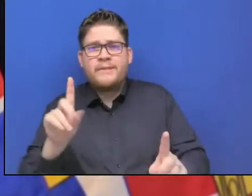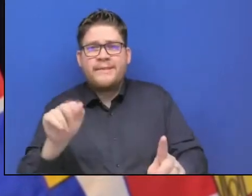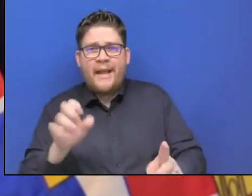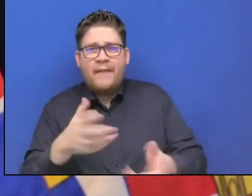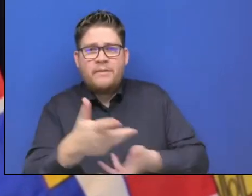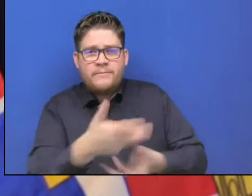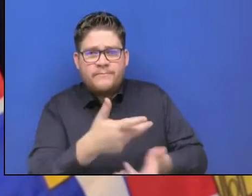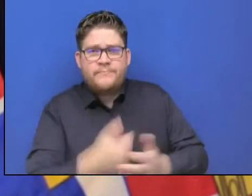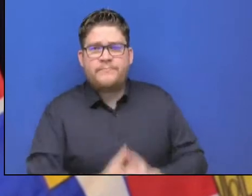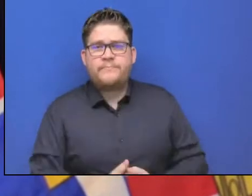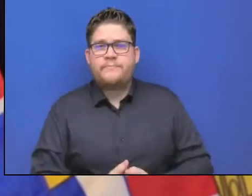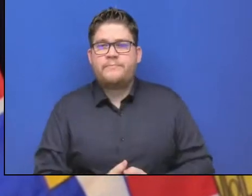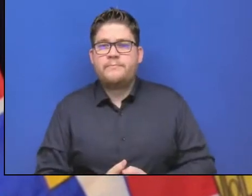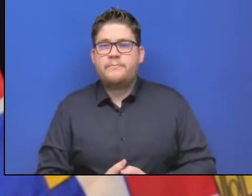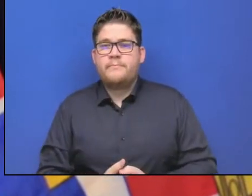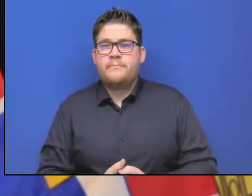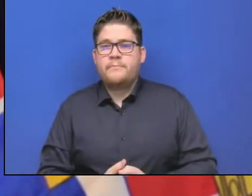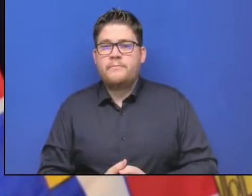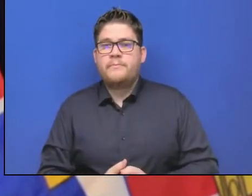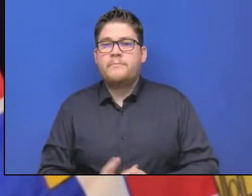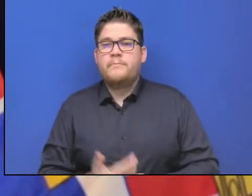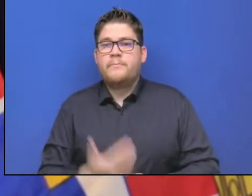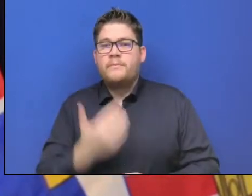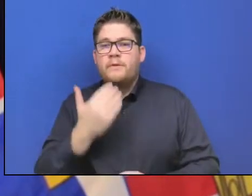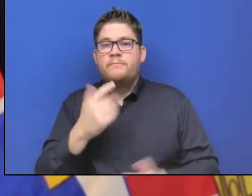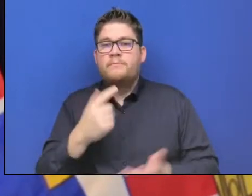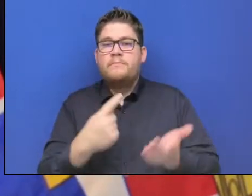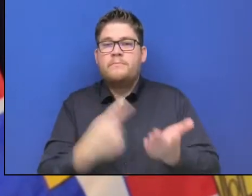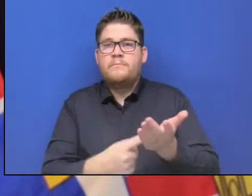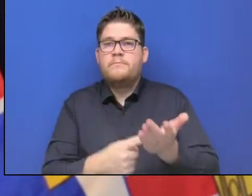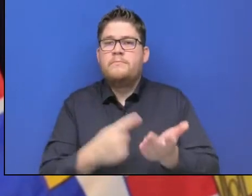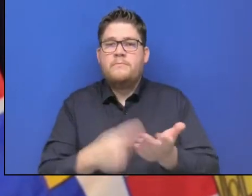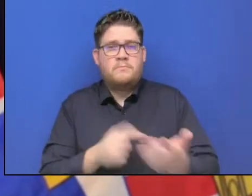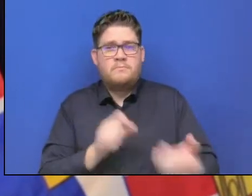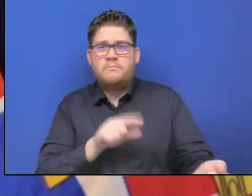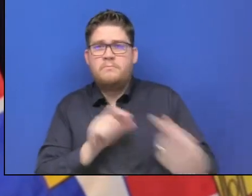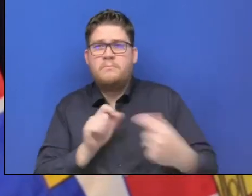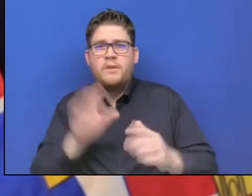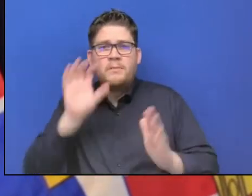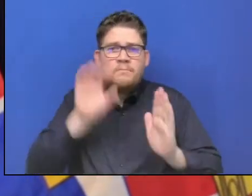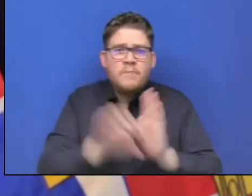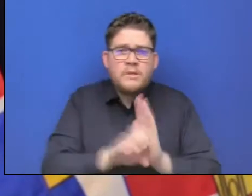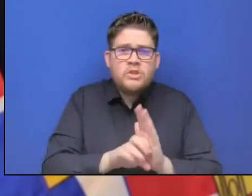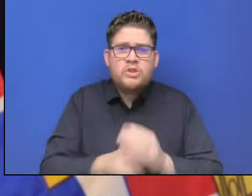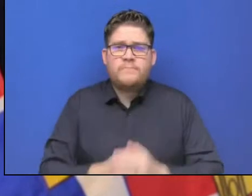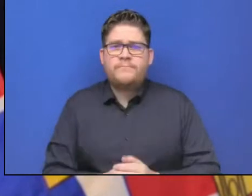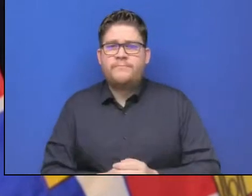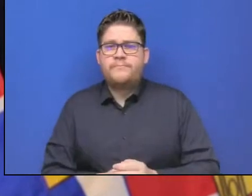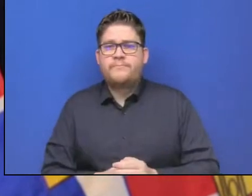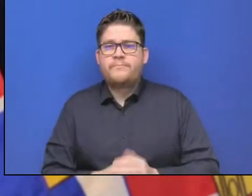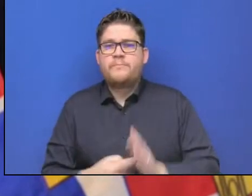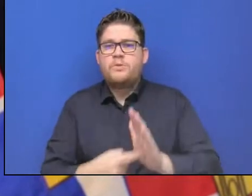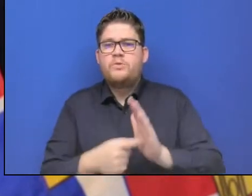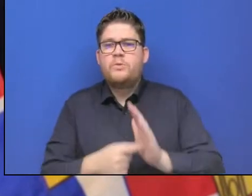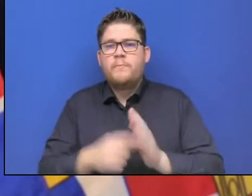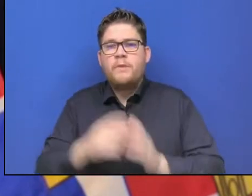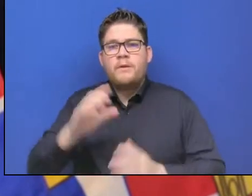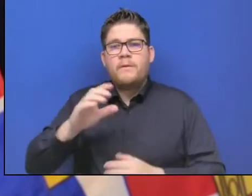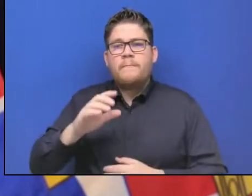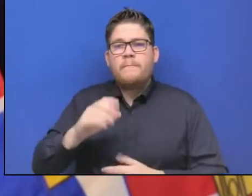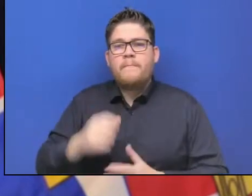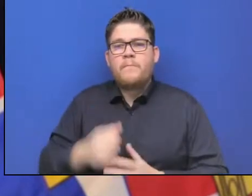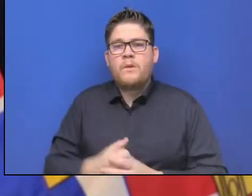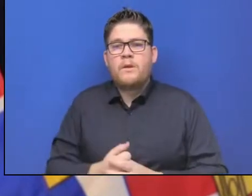Sometimes it's just a good morning. But he's been sending me photos of a fire hydrant where he's been relocated to